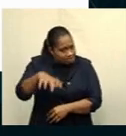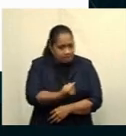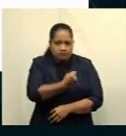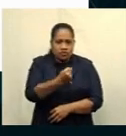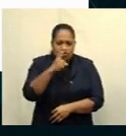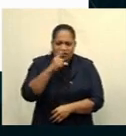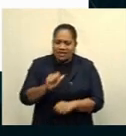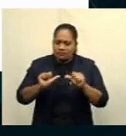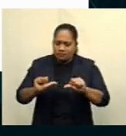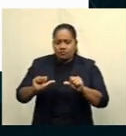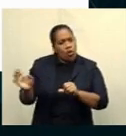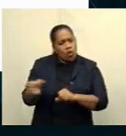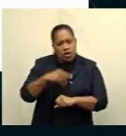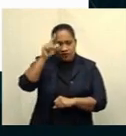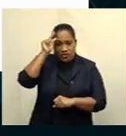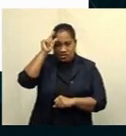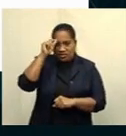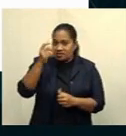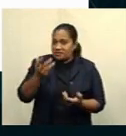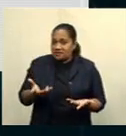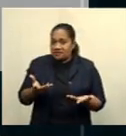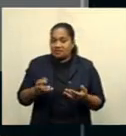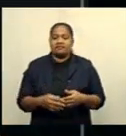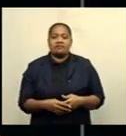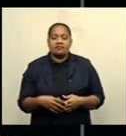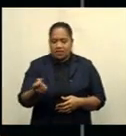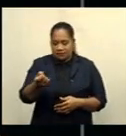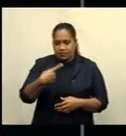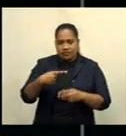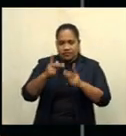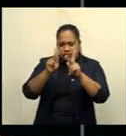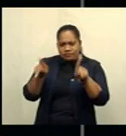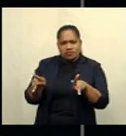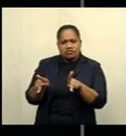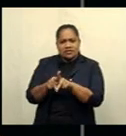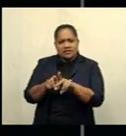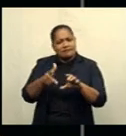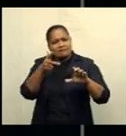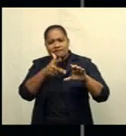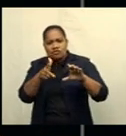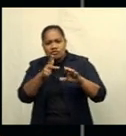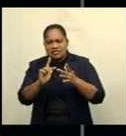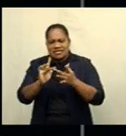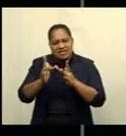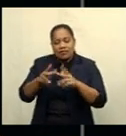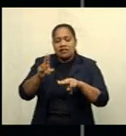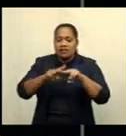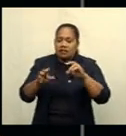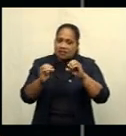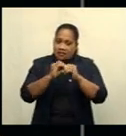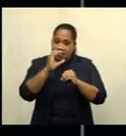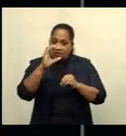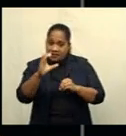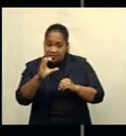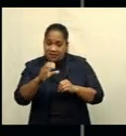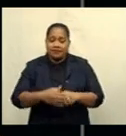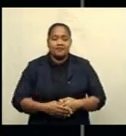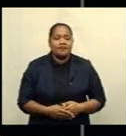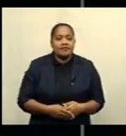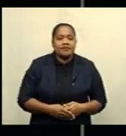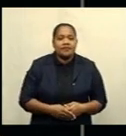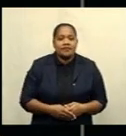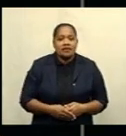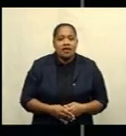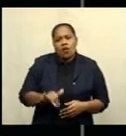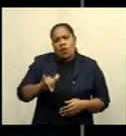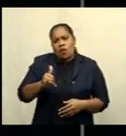protect all Fijians send us newsworthy pictures and videos email fbcnews at fbc.com or